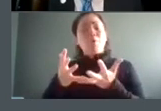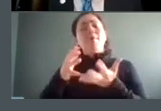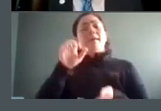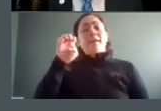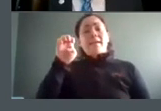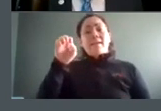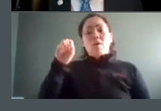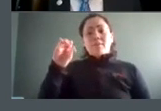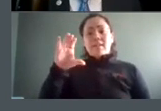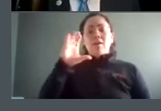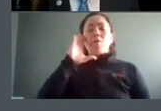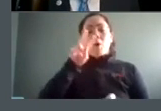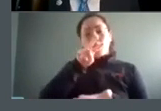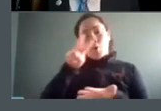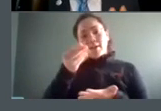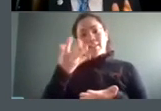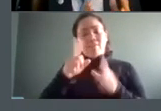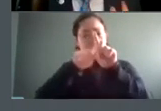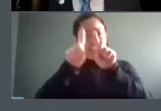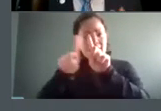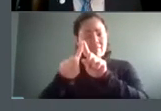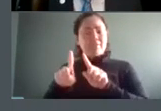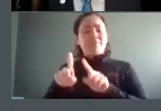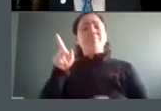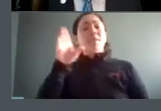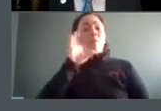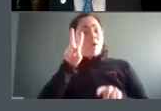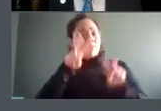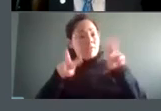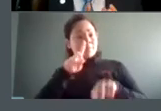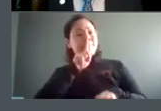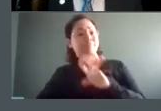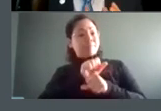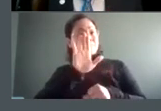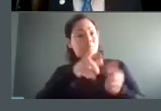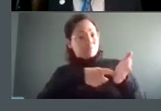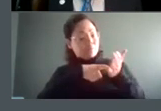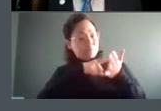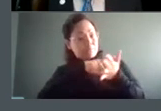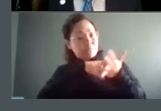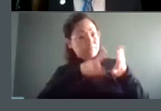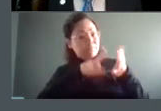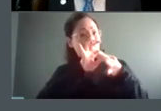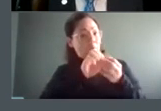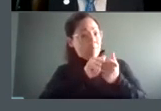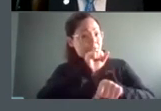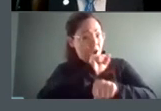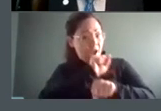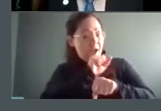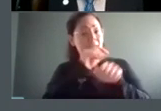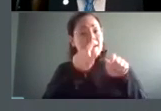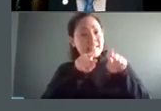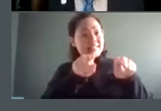is going to look at a couple things they're going to look at was your criteria was it job related and consistent with business